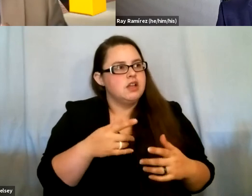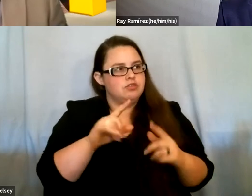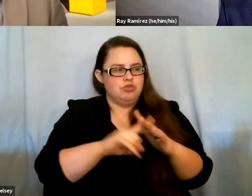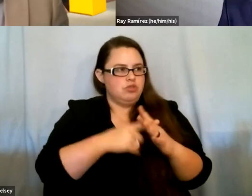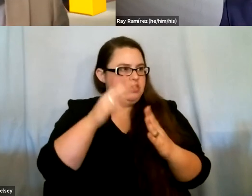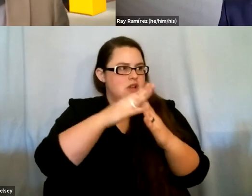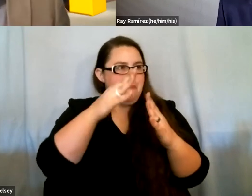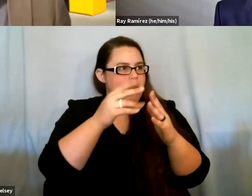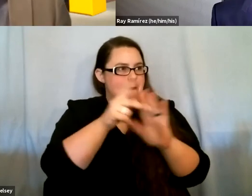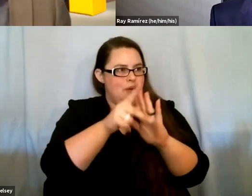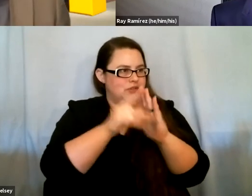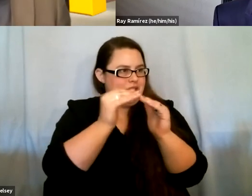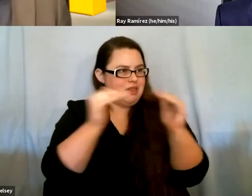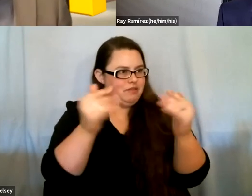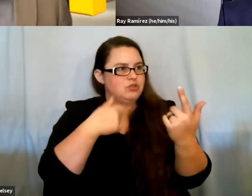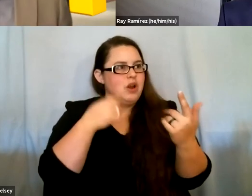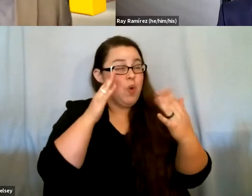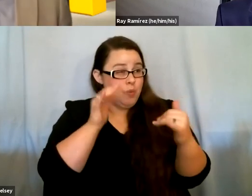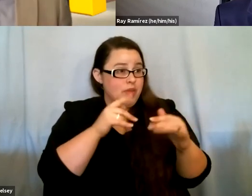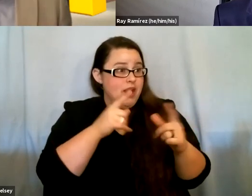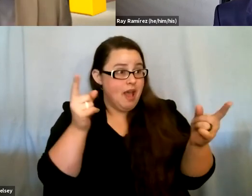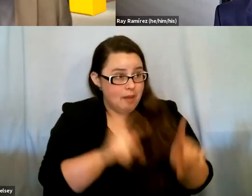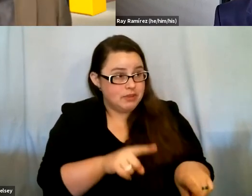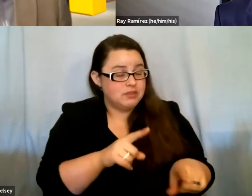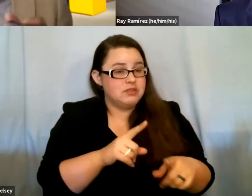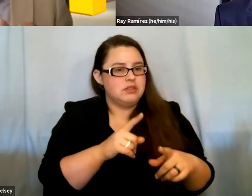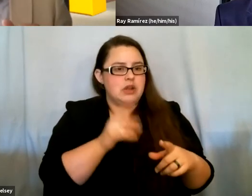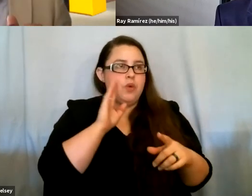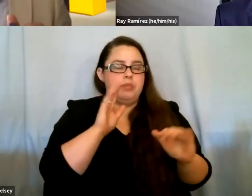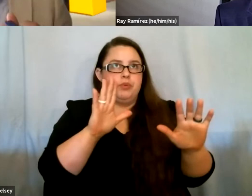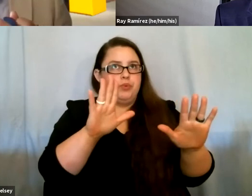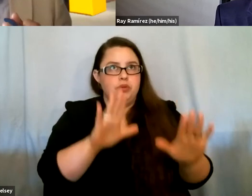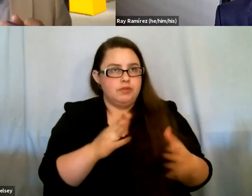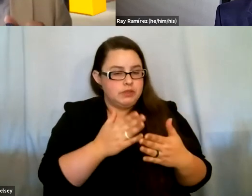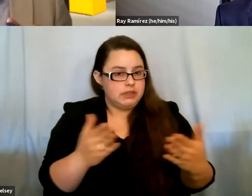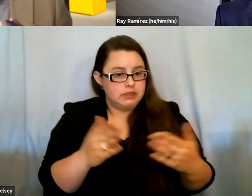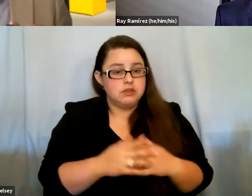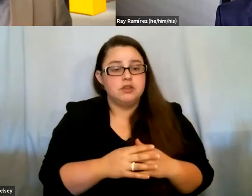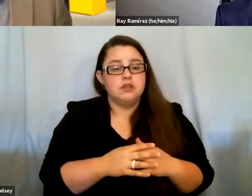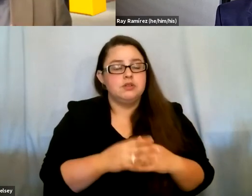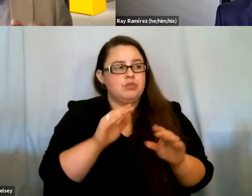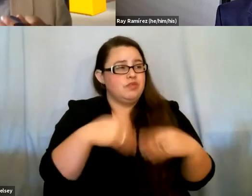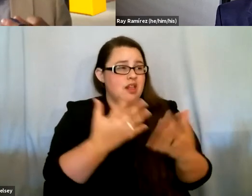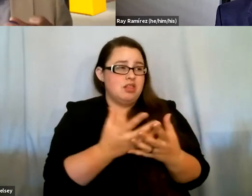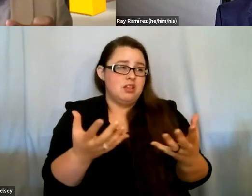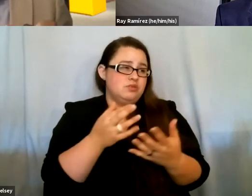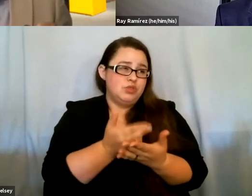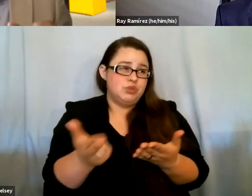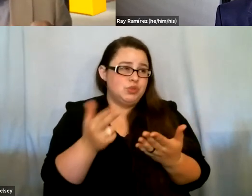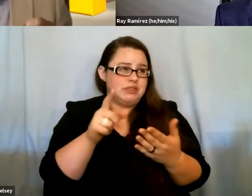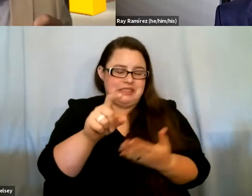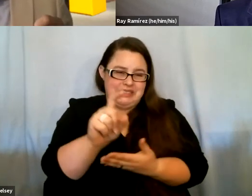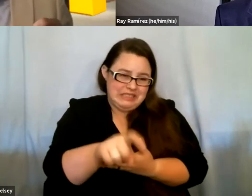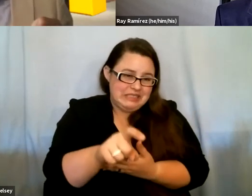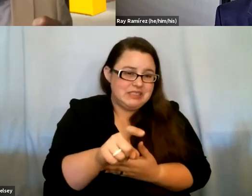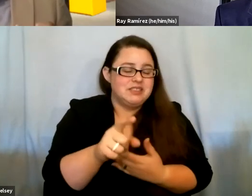level. And I hope that comes to fruition. I hope it happens. It would be a truly wonderful thing and provide a lot of resources that are very, very much needed